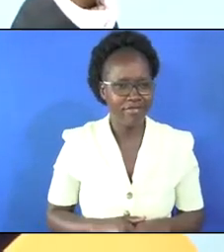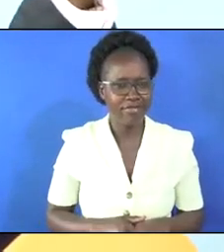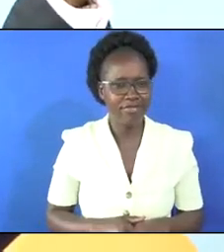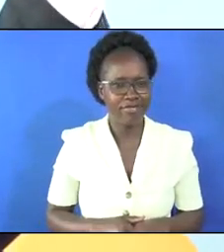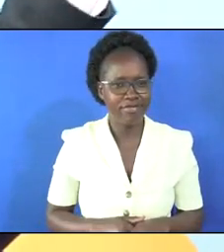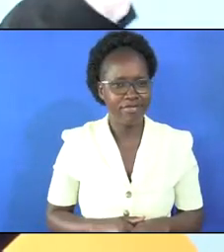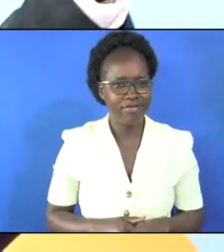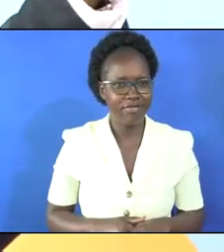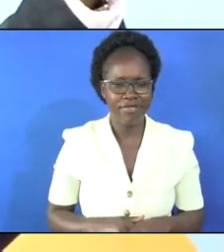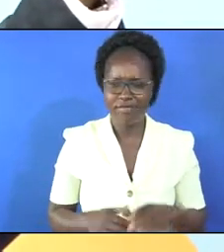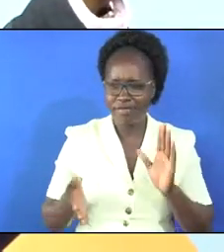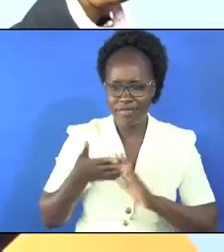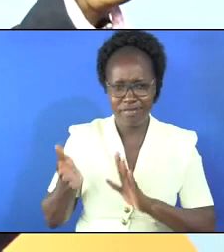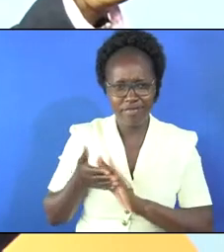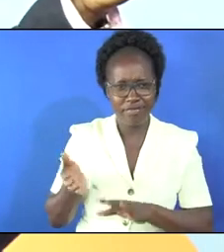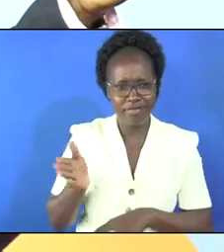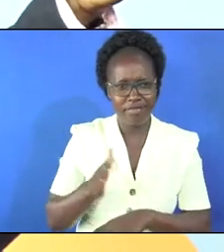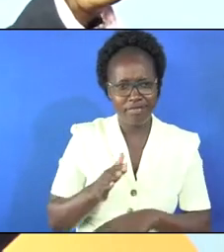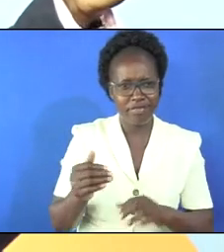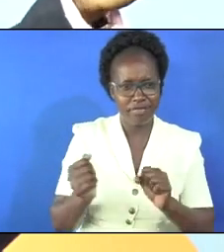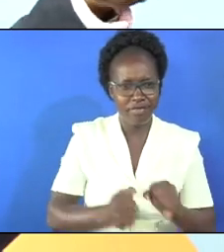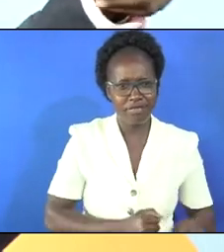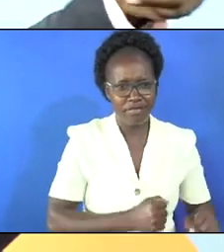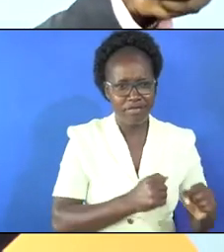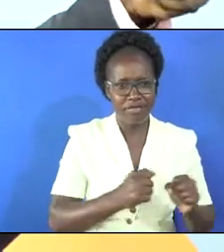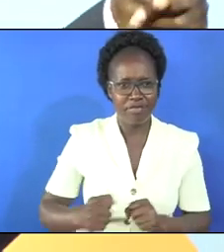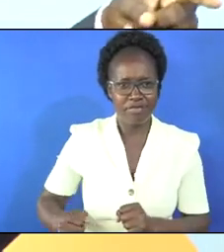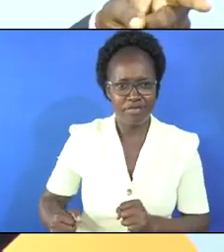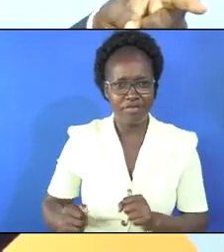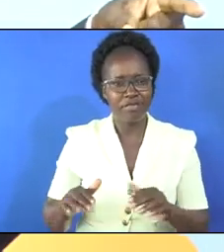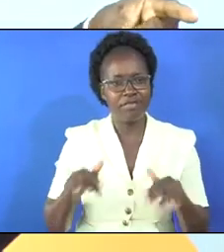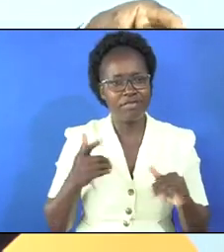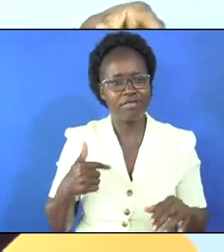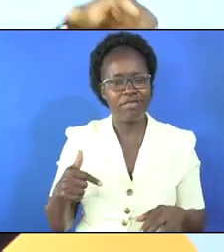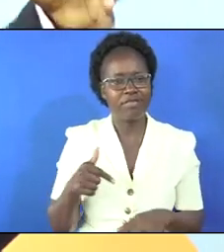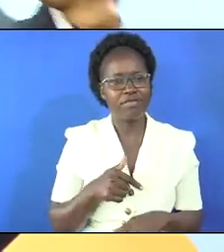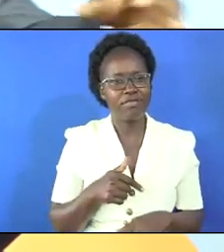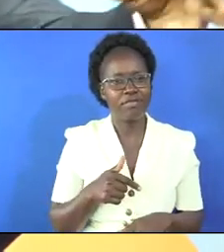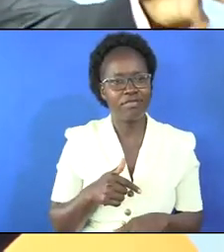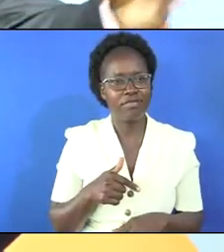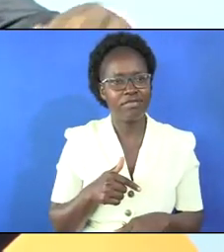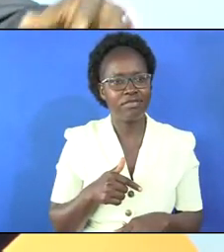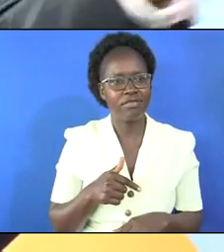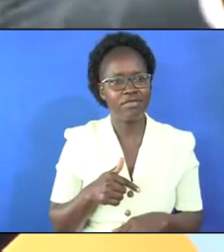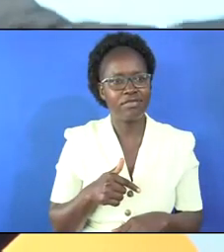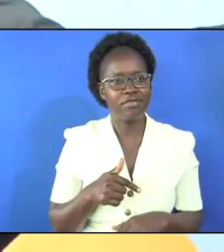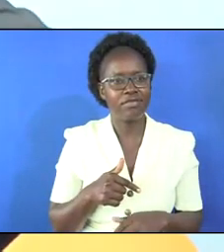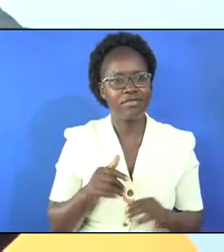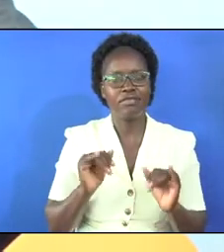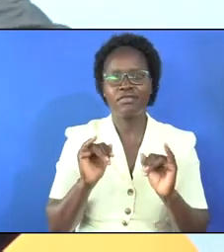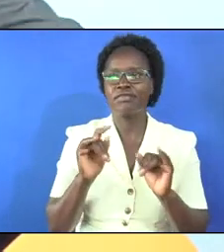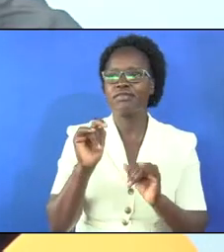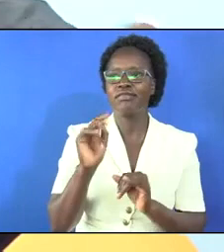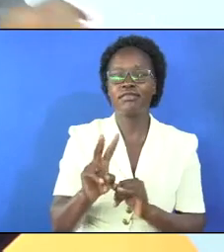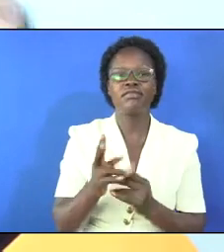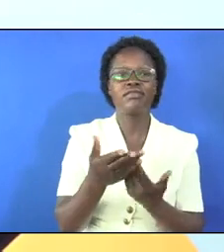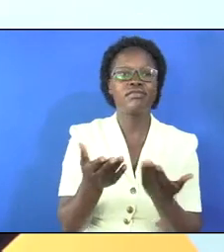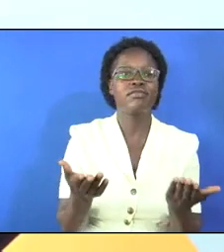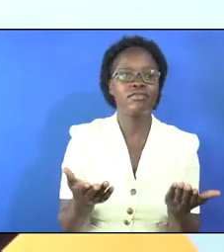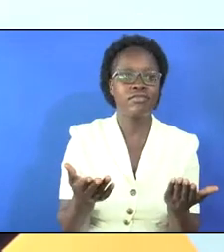so we rushed to homer bay and that is where they were waiting for us and all this the crews were there